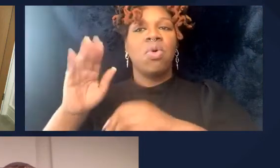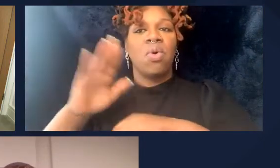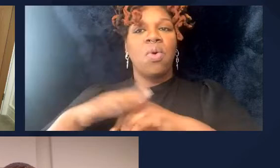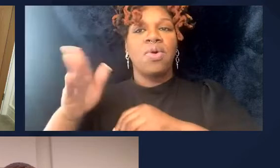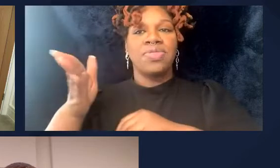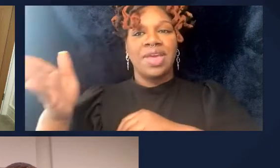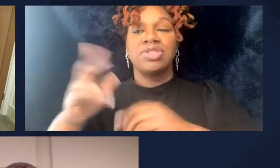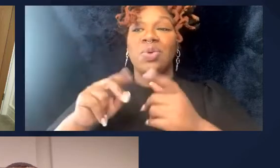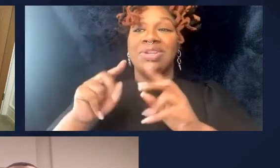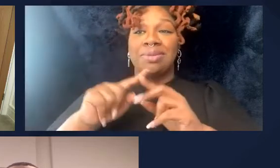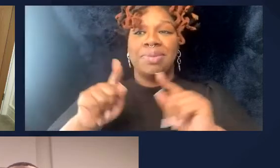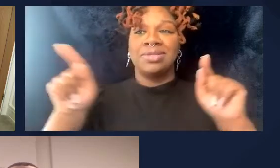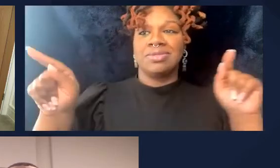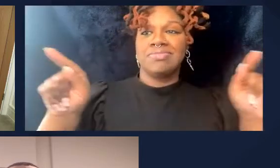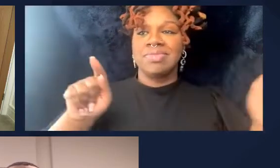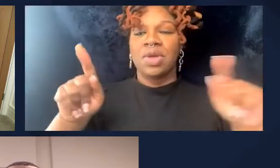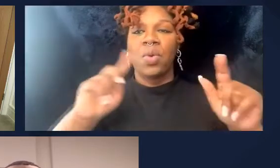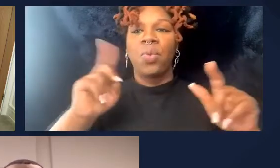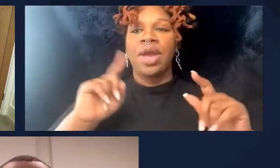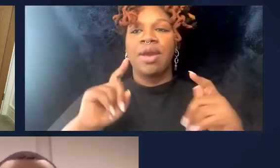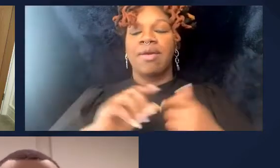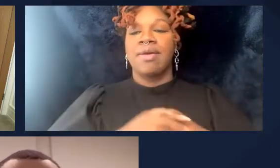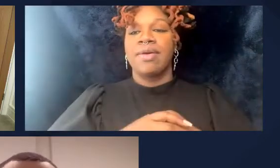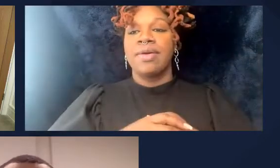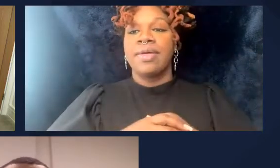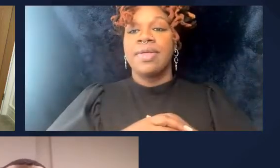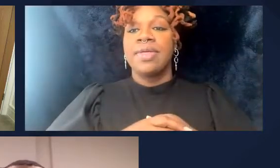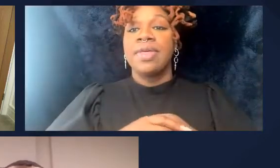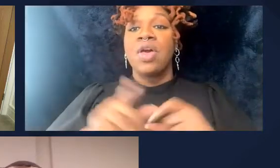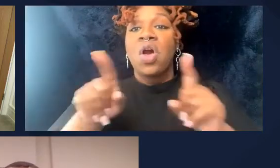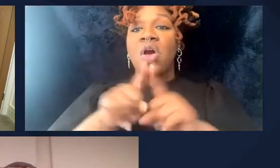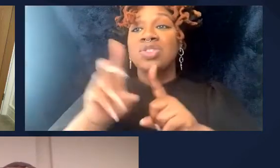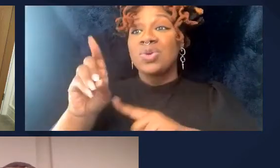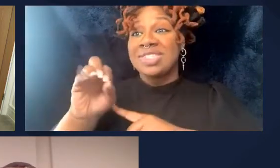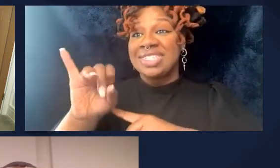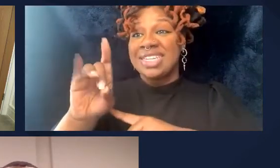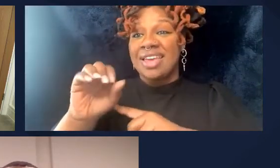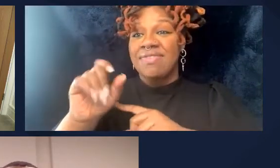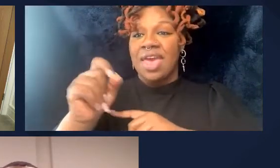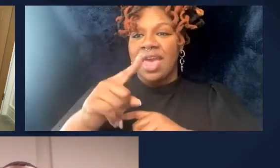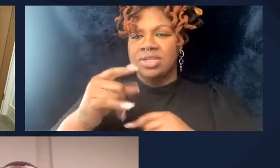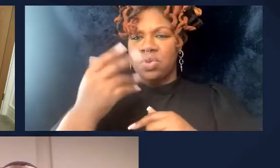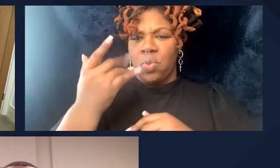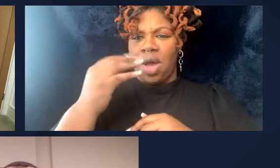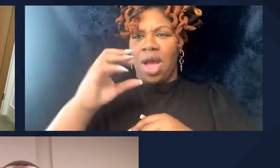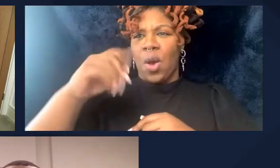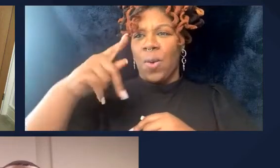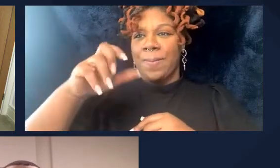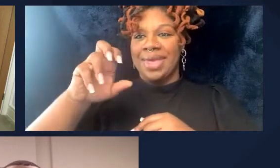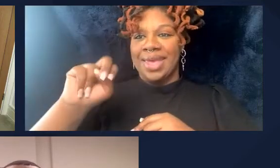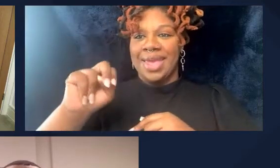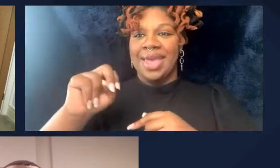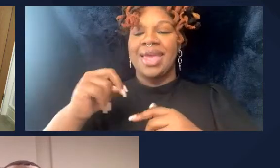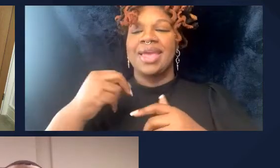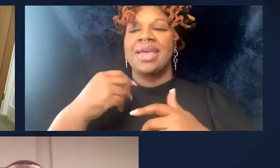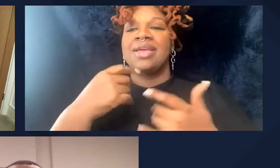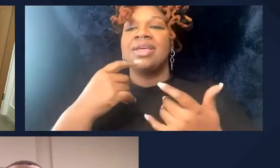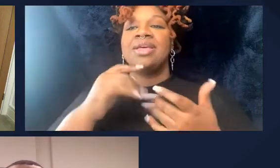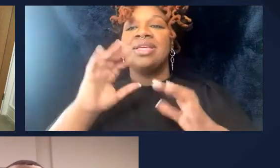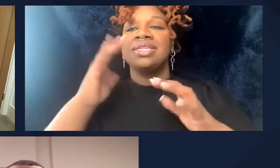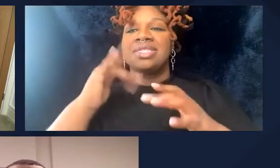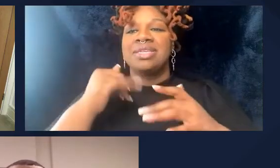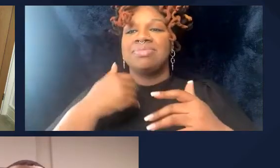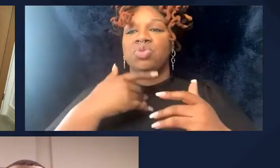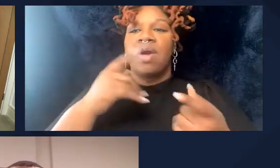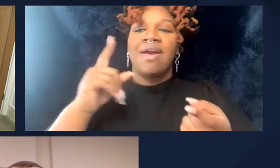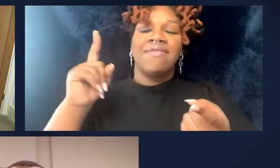where you look. Okay. And he is also asking, why does OPN seem to play a less of an important role in